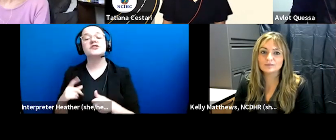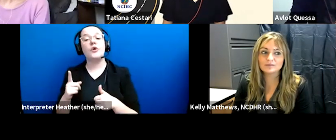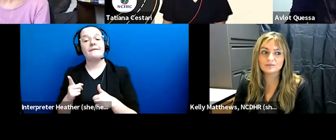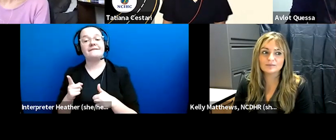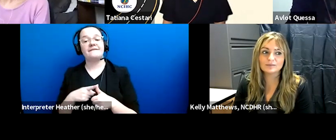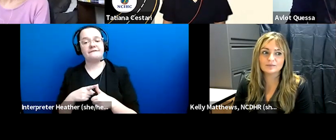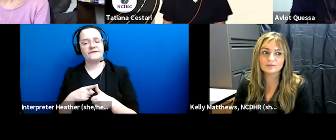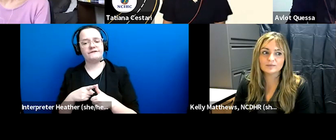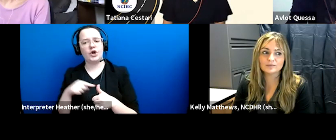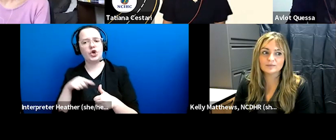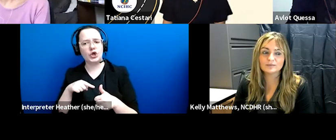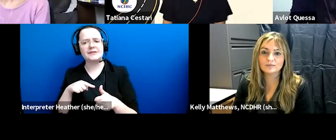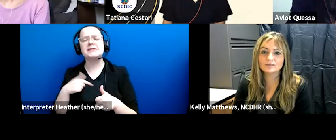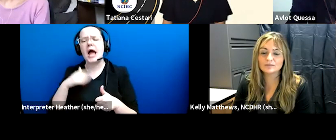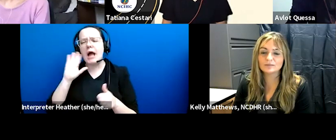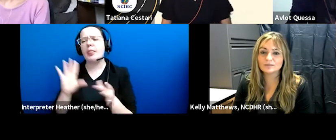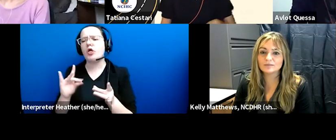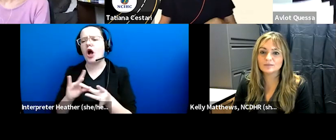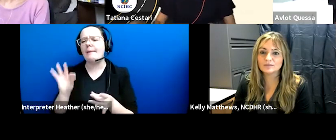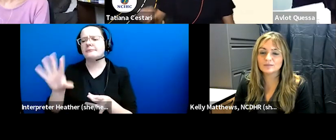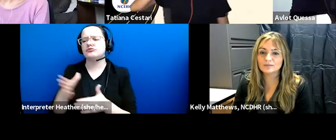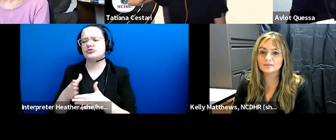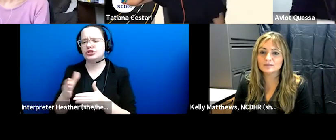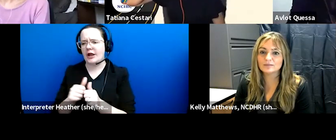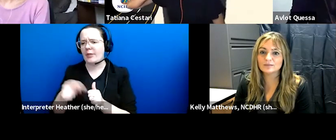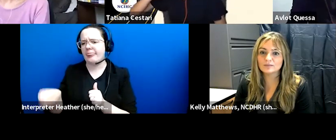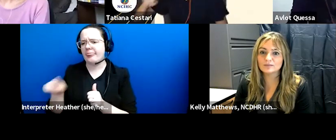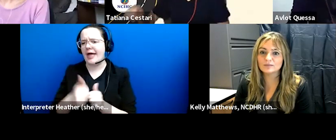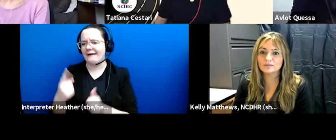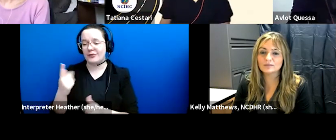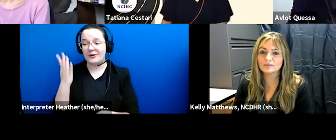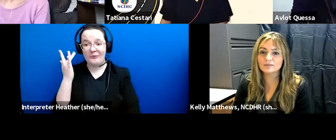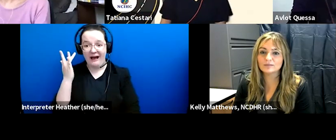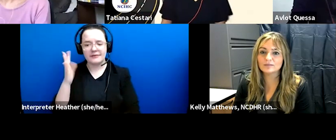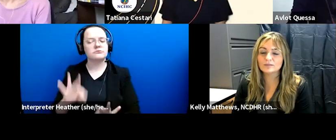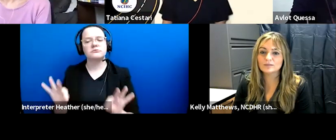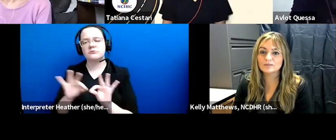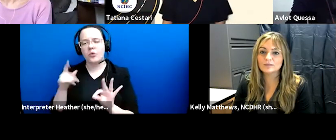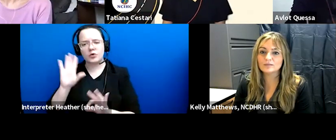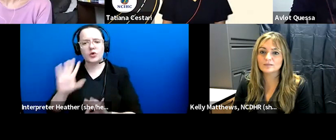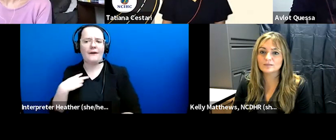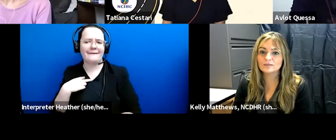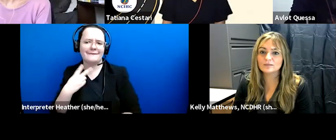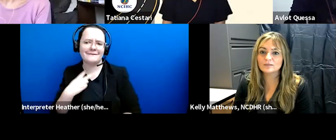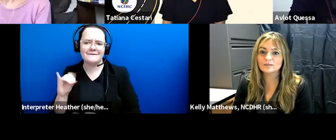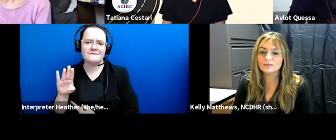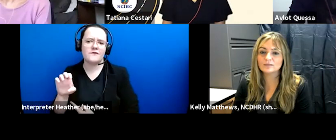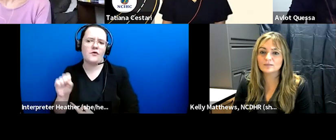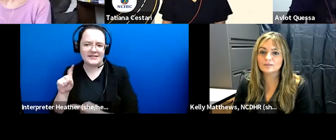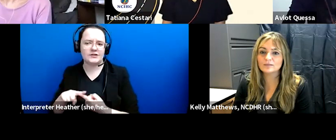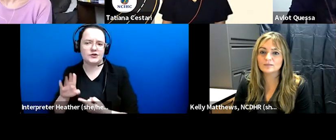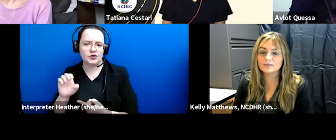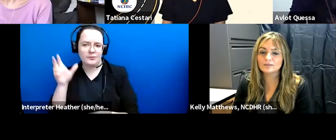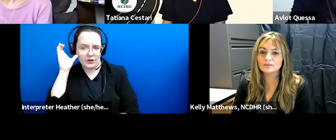that i'm going to share with everyone because it's important for your voices to be heard this was shared from